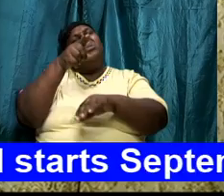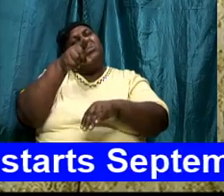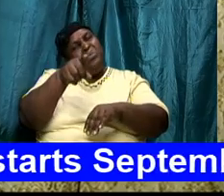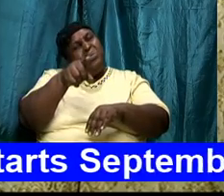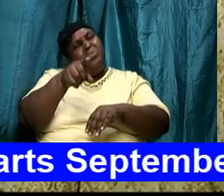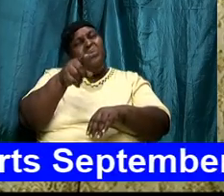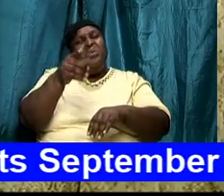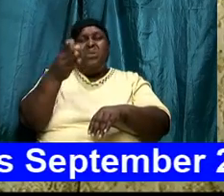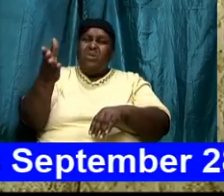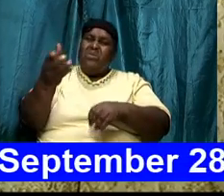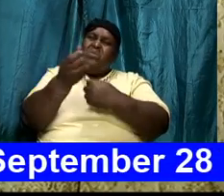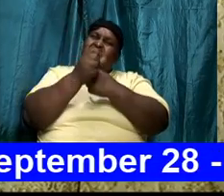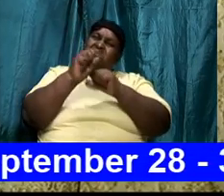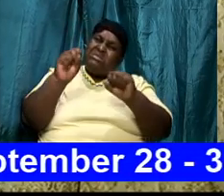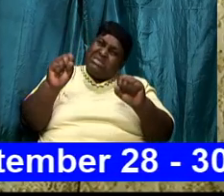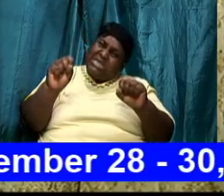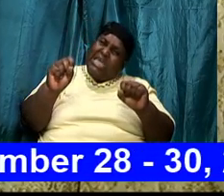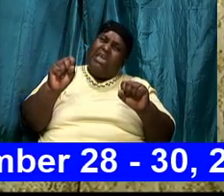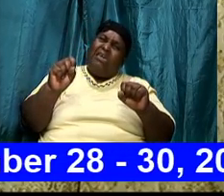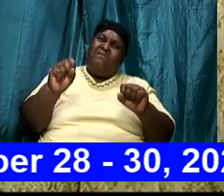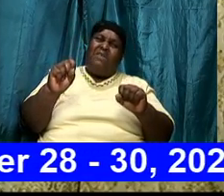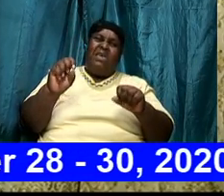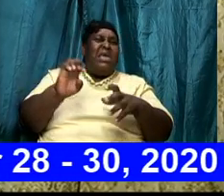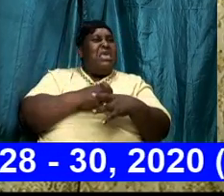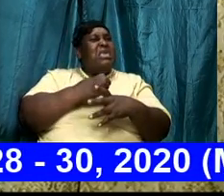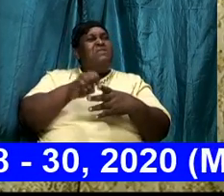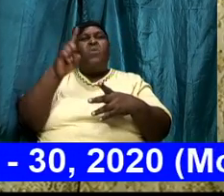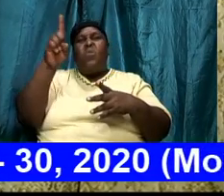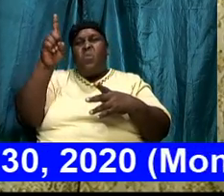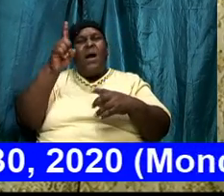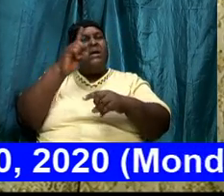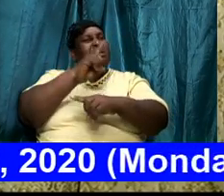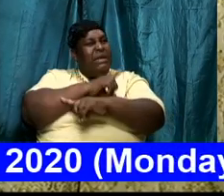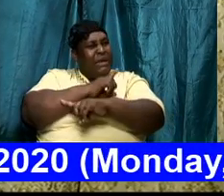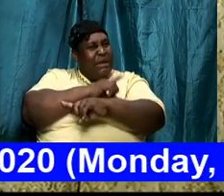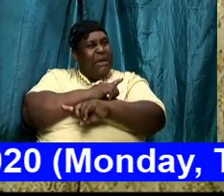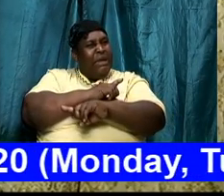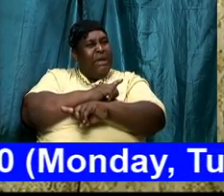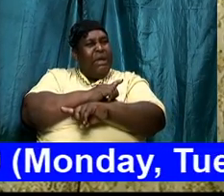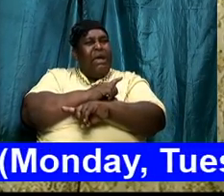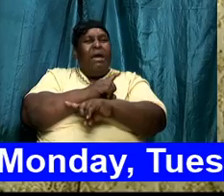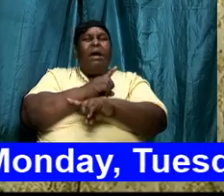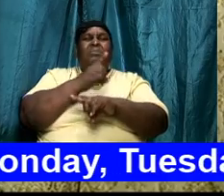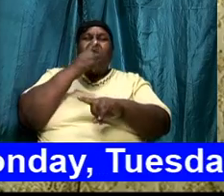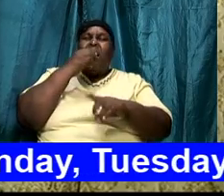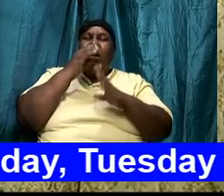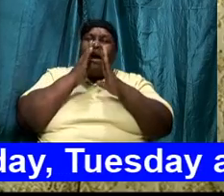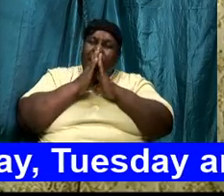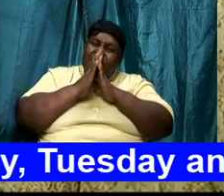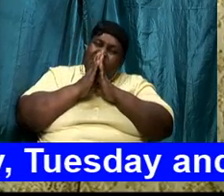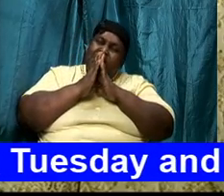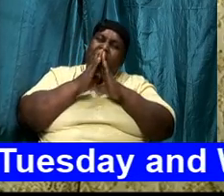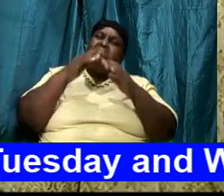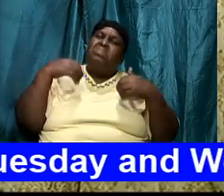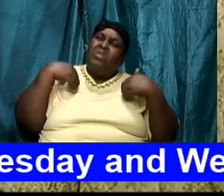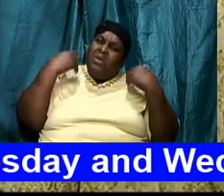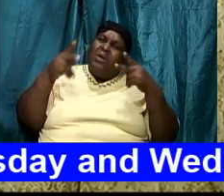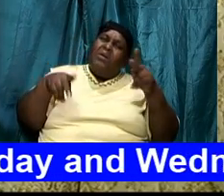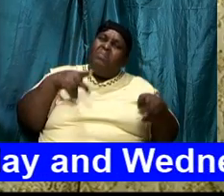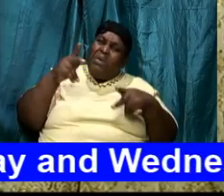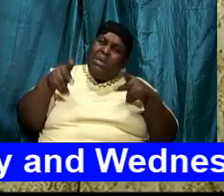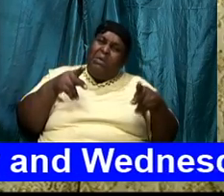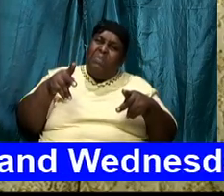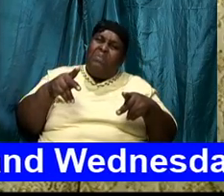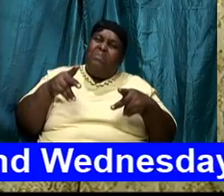and those that have been saved for over 30 years. I appeal to the young people to the elders in our assembly to those